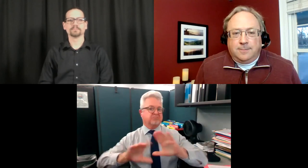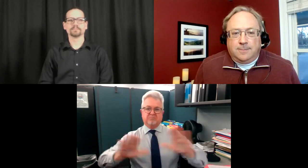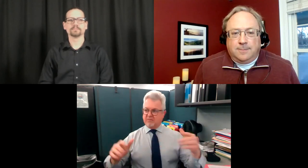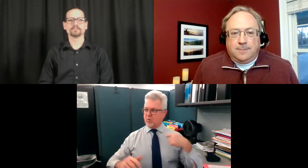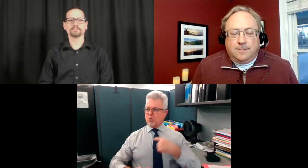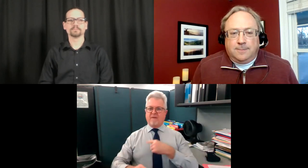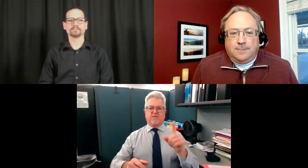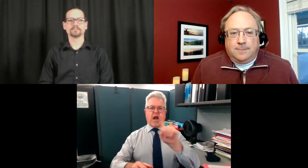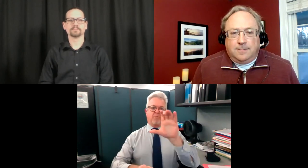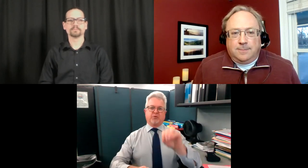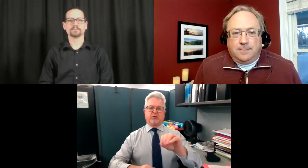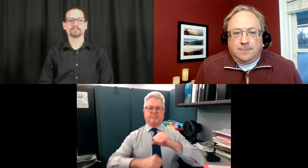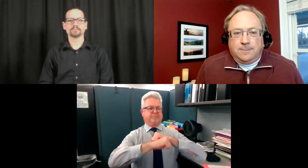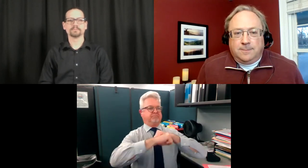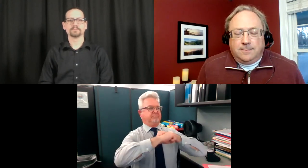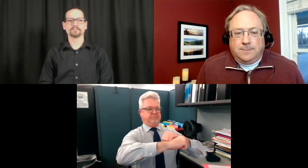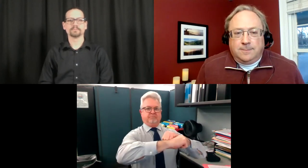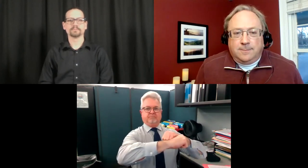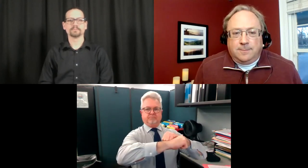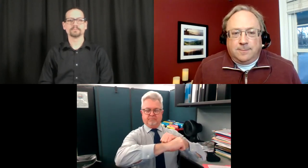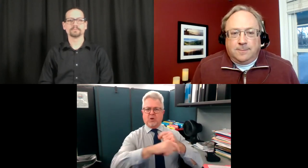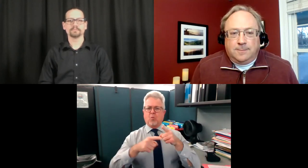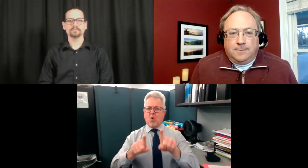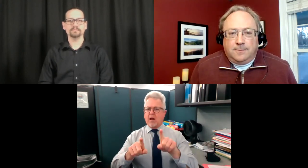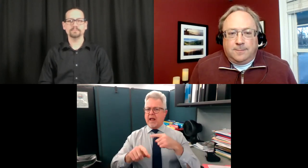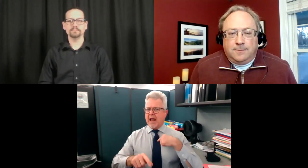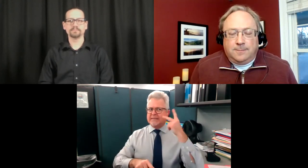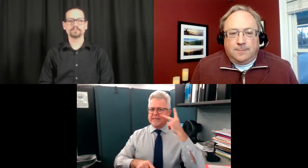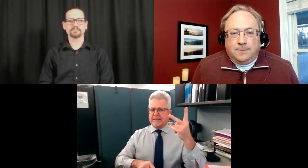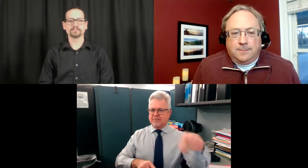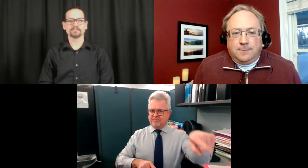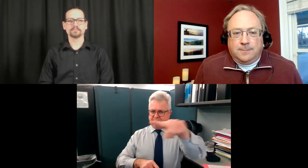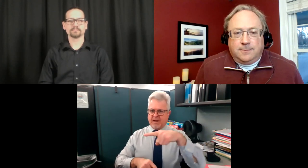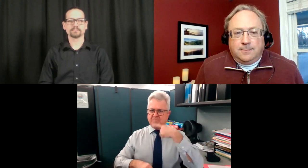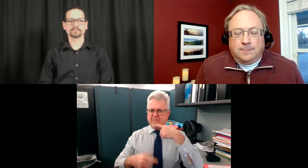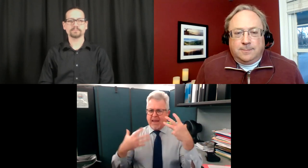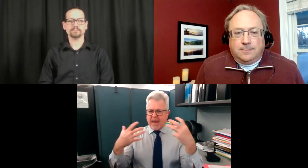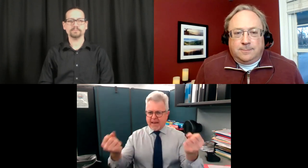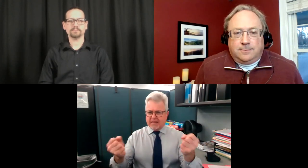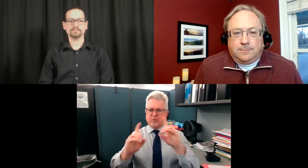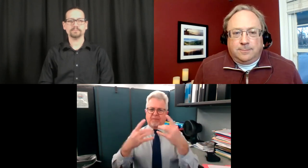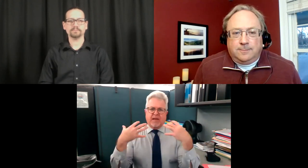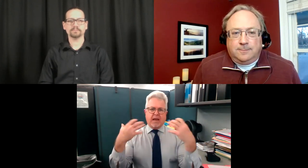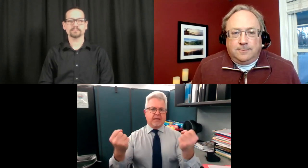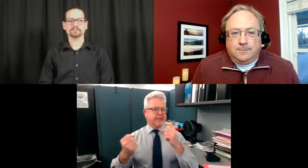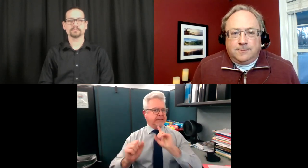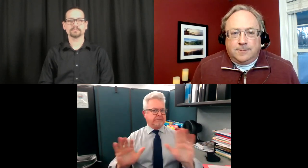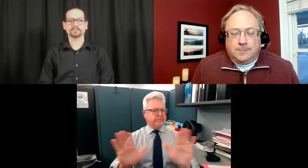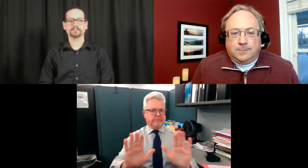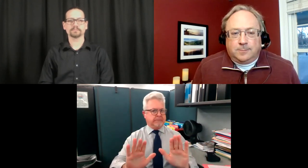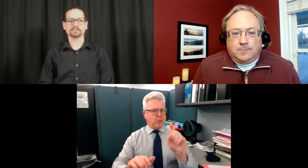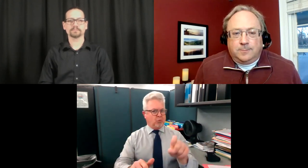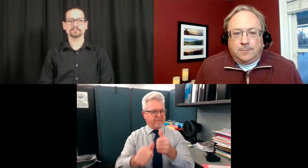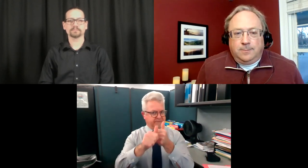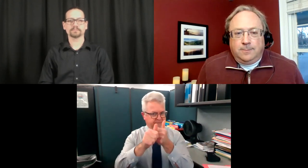need to wear masks? We don't need to keep social distance. We're 100% immune and protected. Because I'm seeing people in